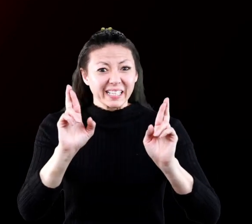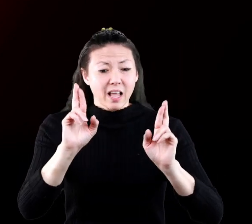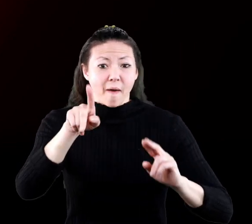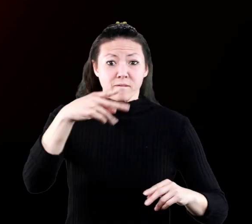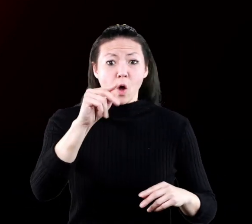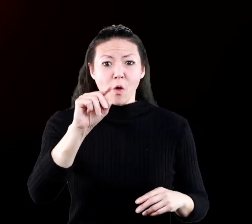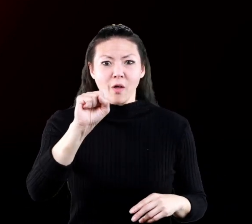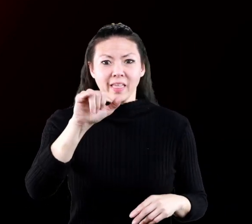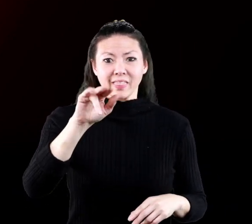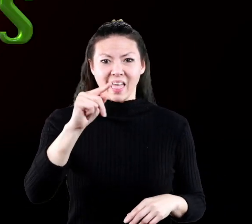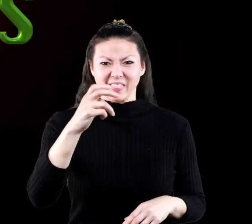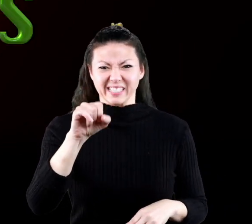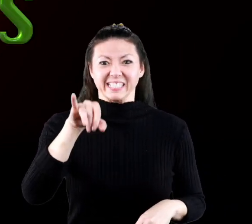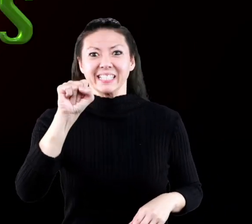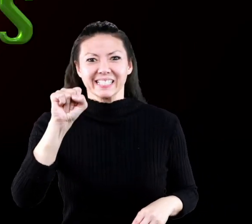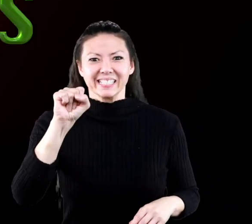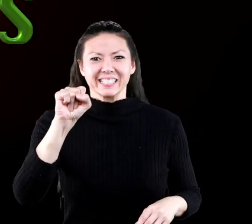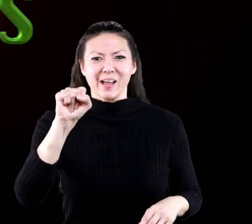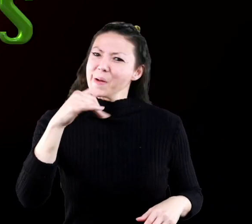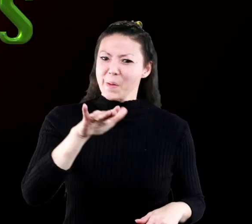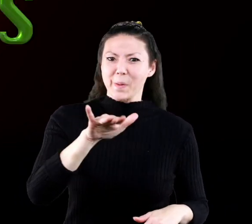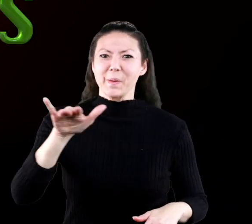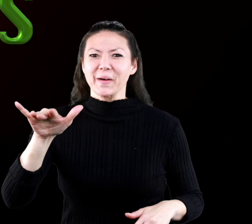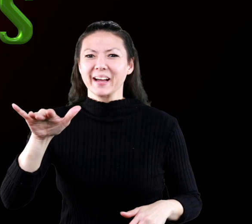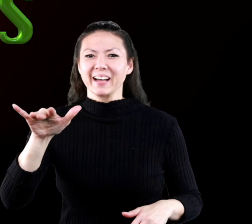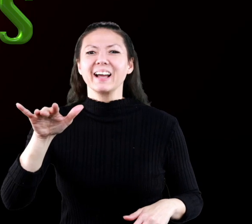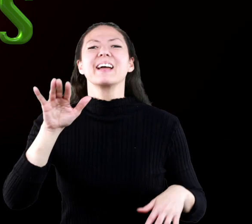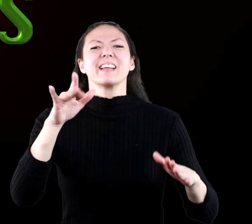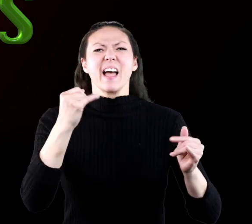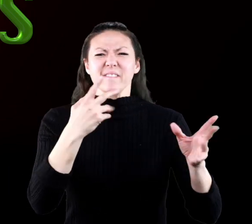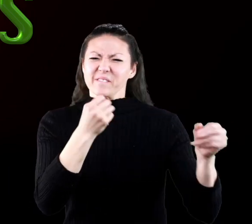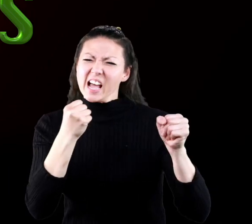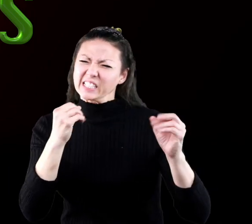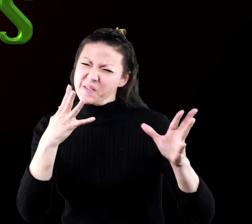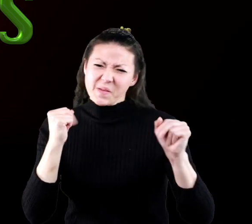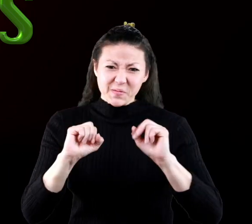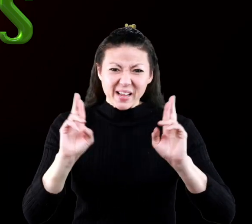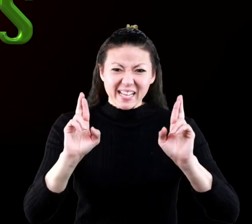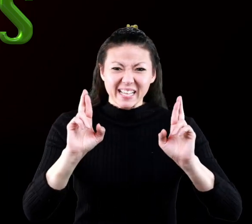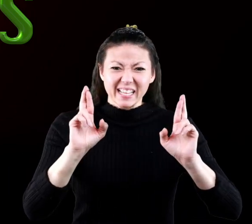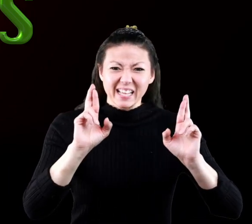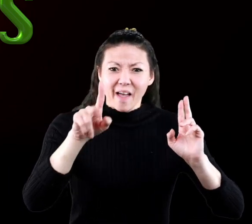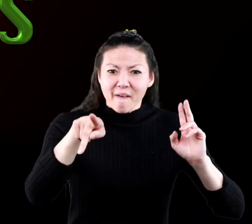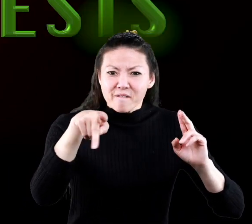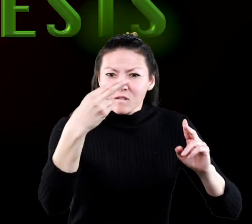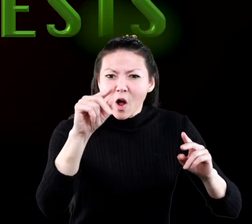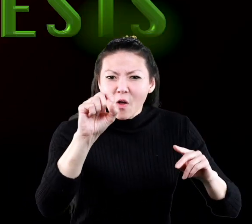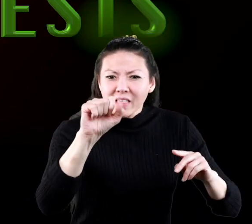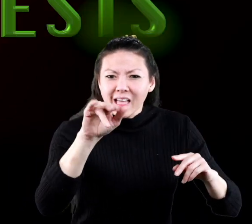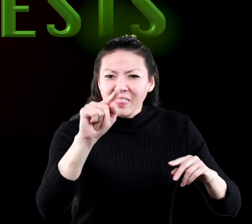photosynthesis now say it faster and all together